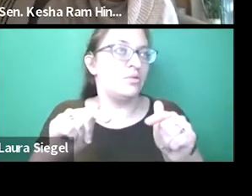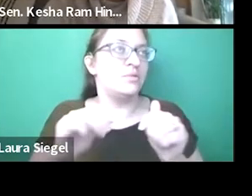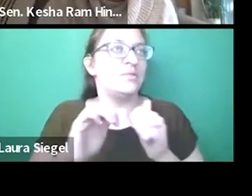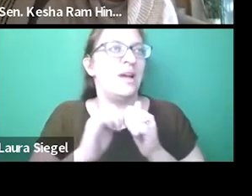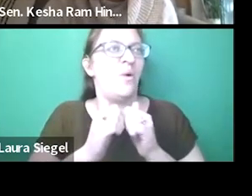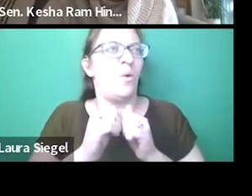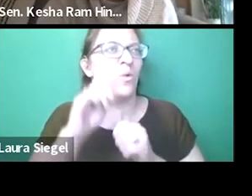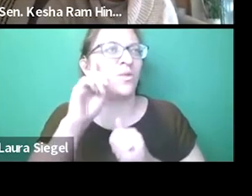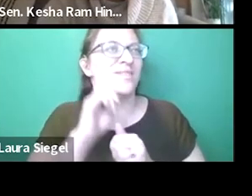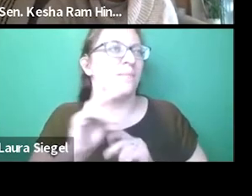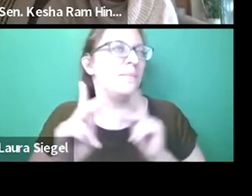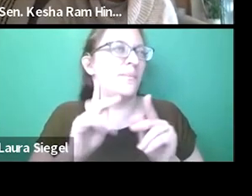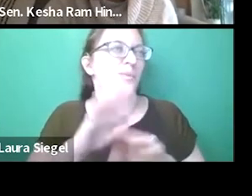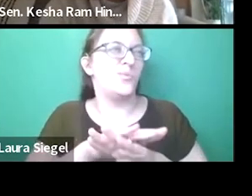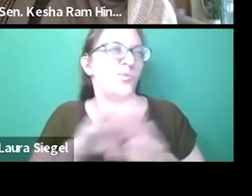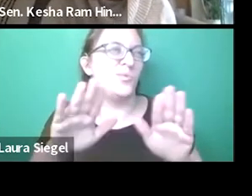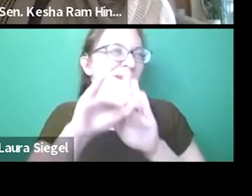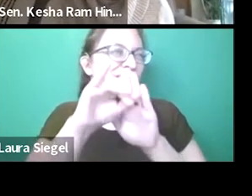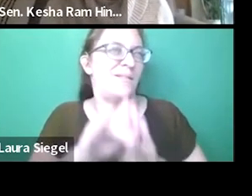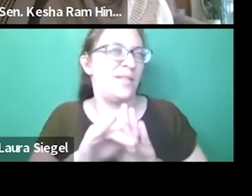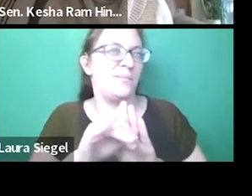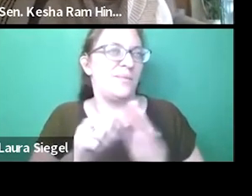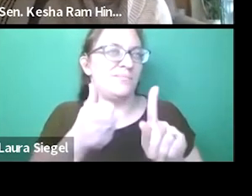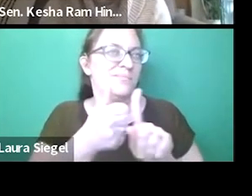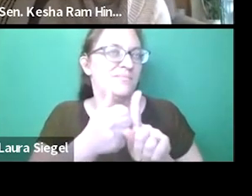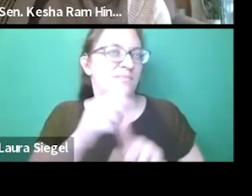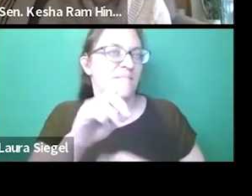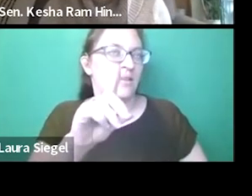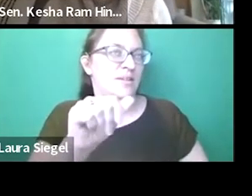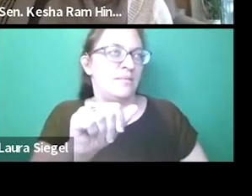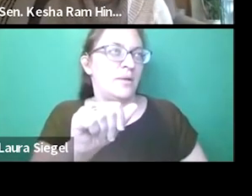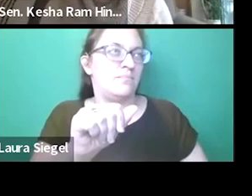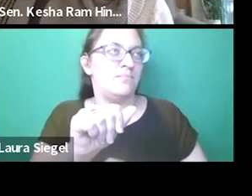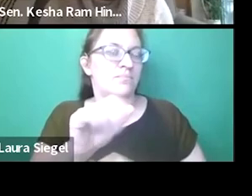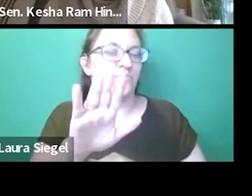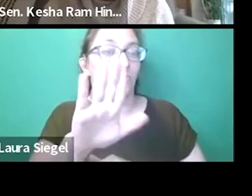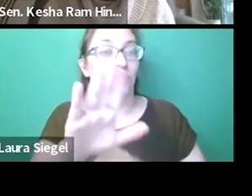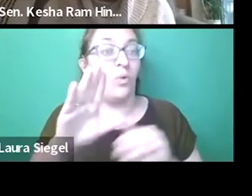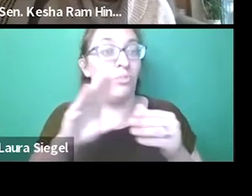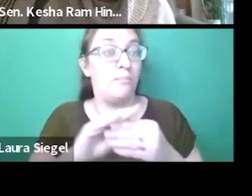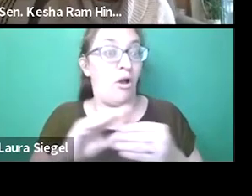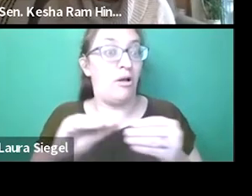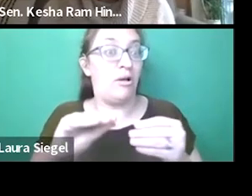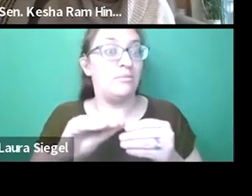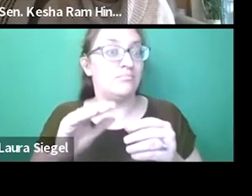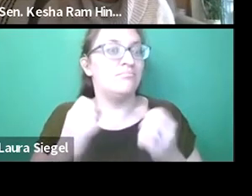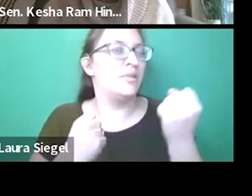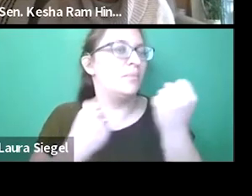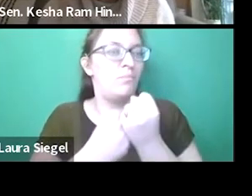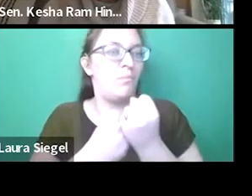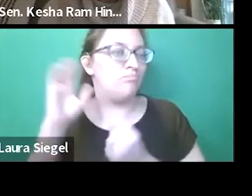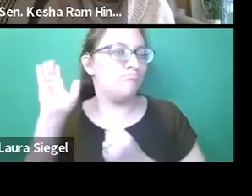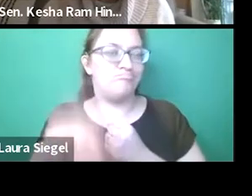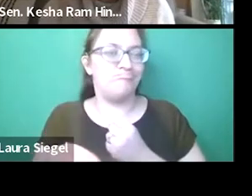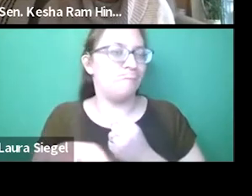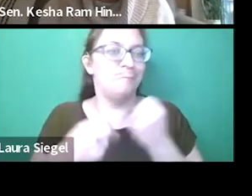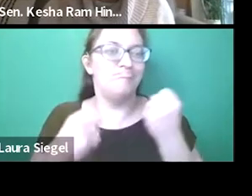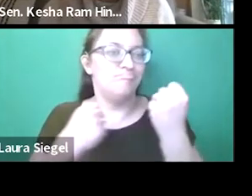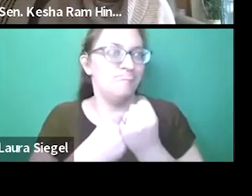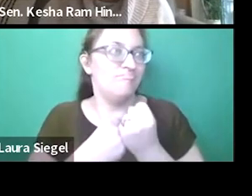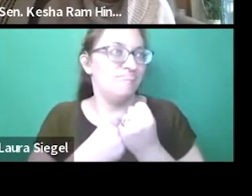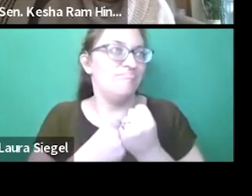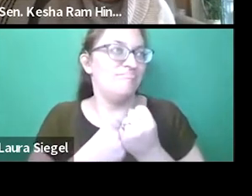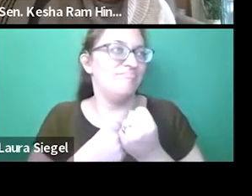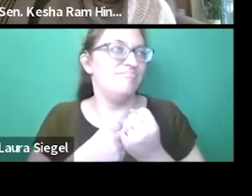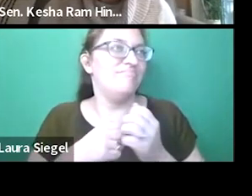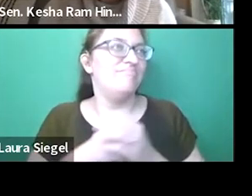and how deaf people do not identify themselves as disabled. I fully